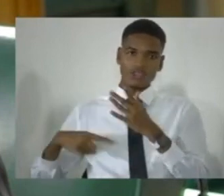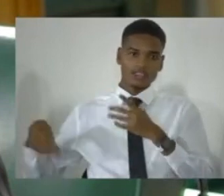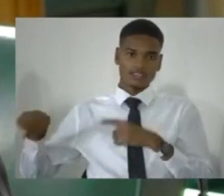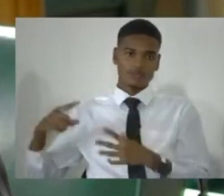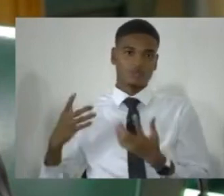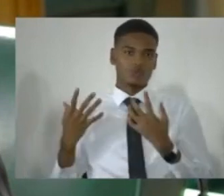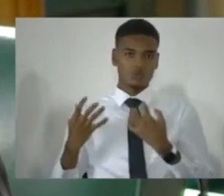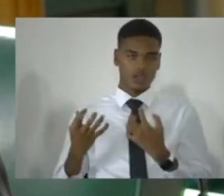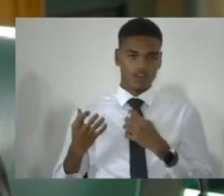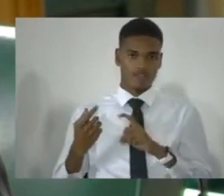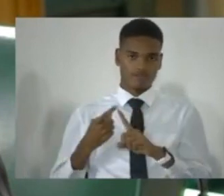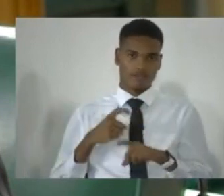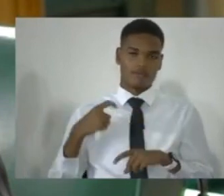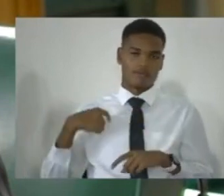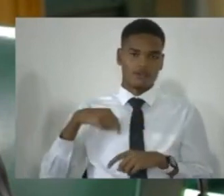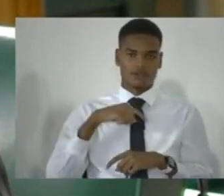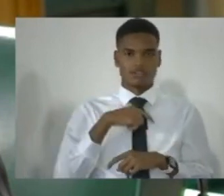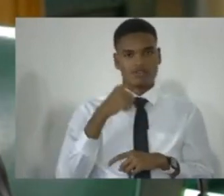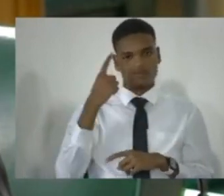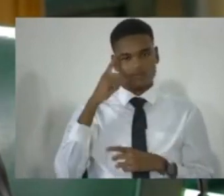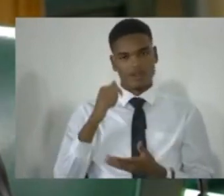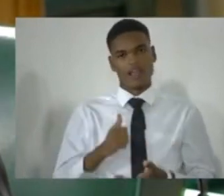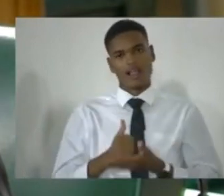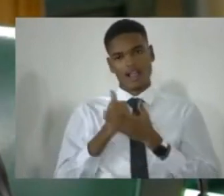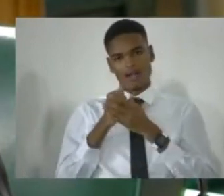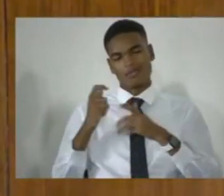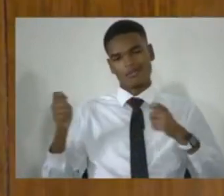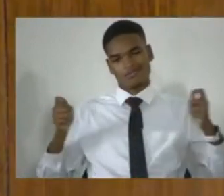to get this situation under control.